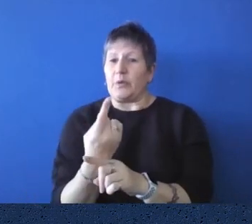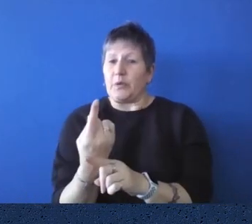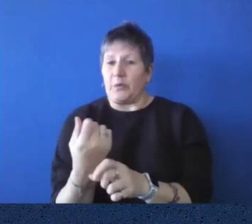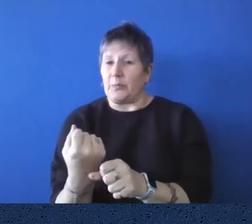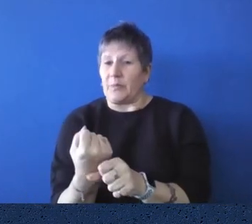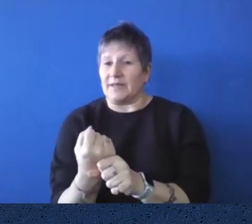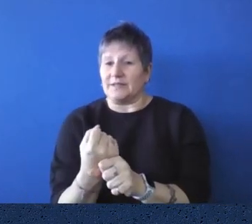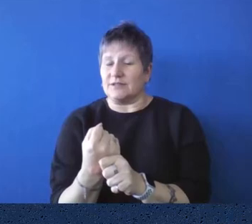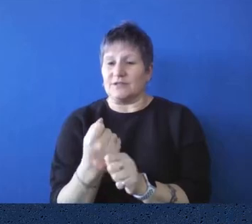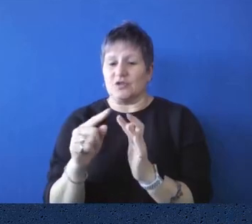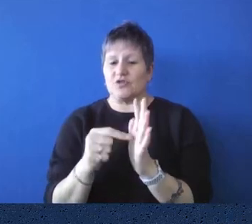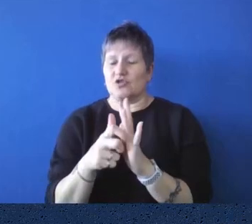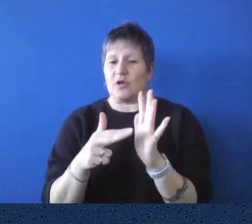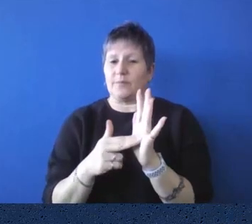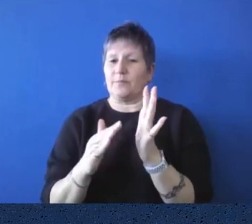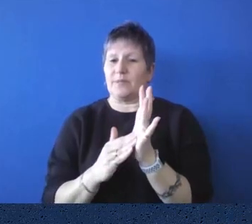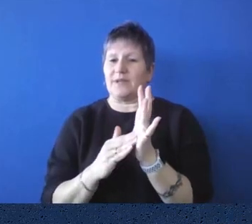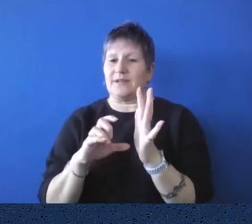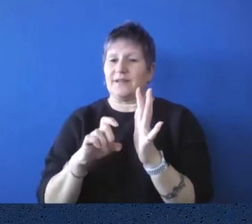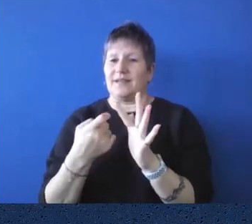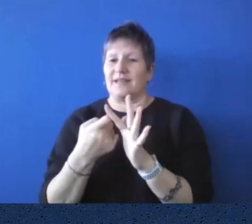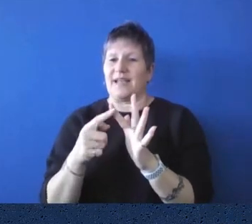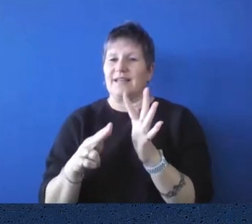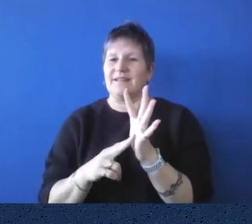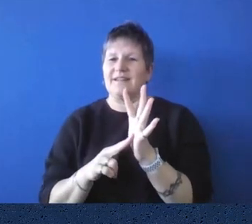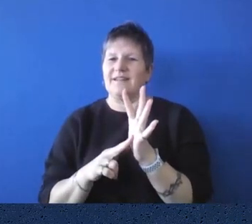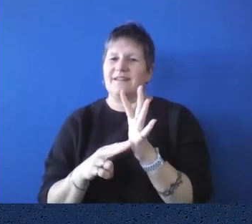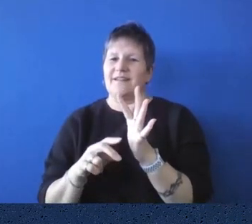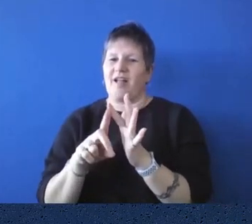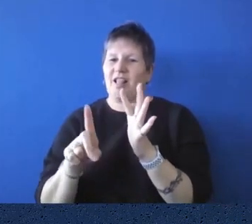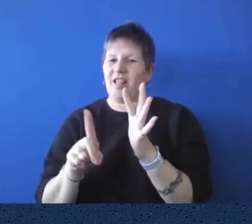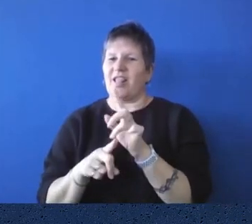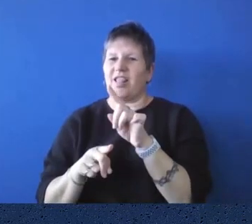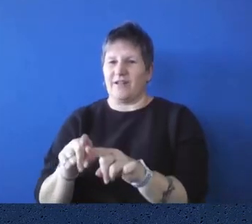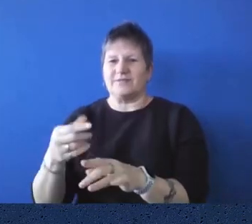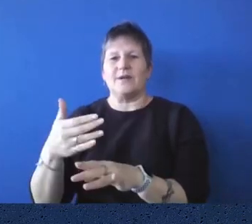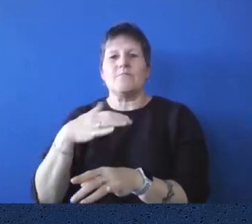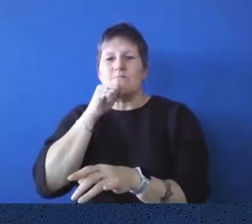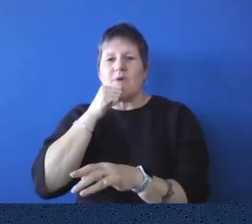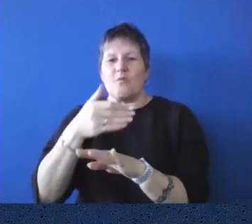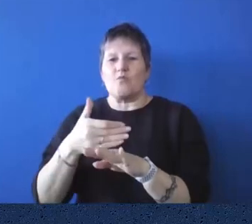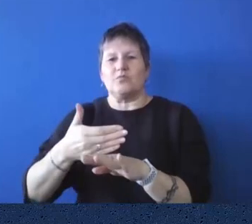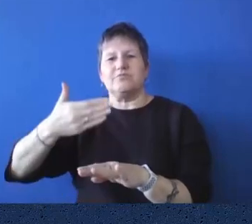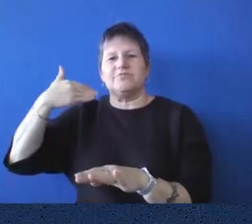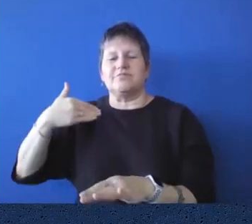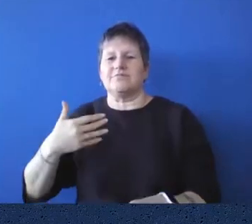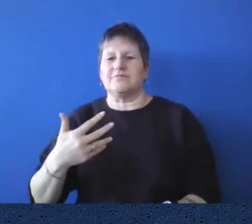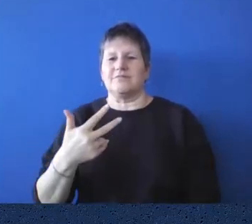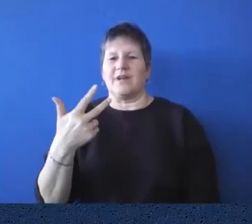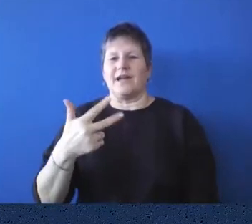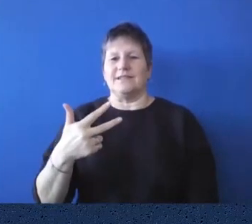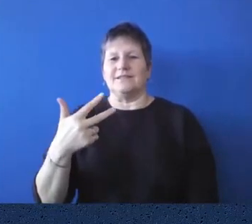of, of well-known, uh, civic, uh, artist in Melbourne working in the 1880s. And so the, uh,